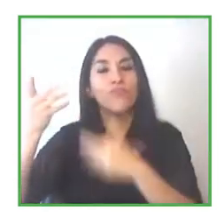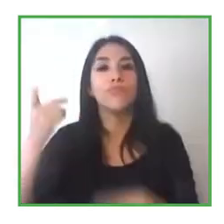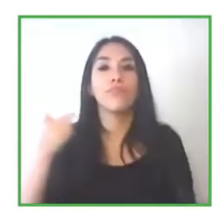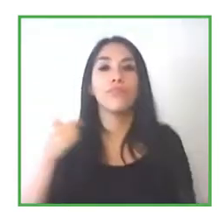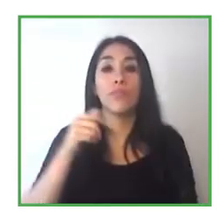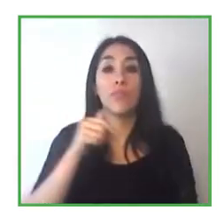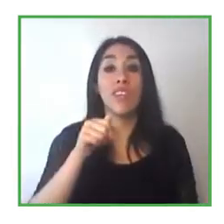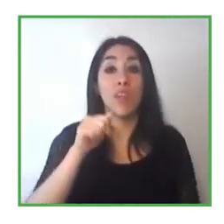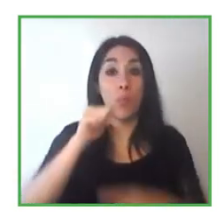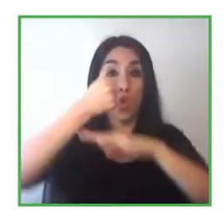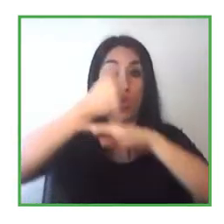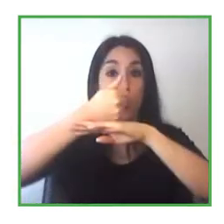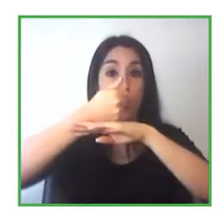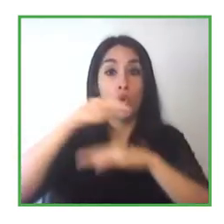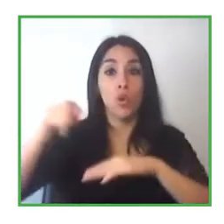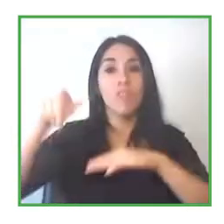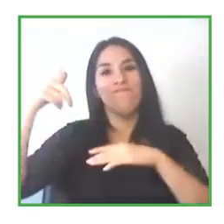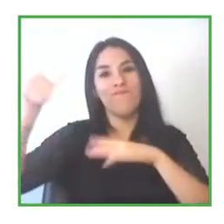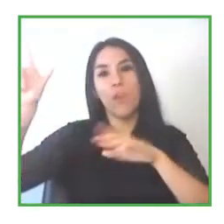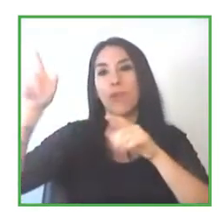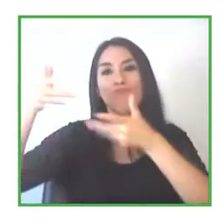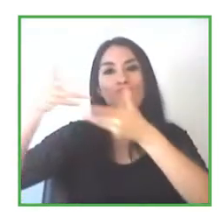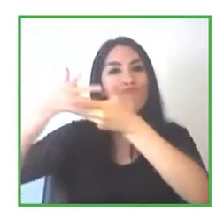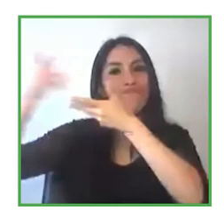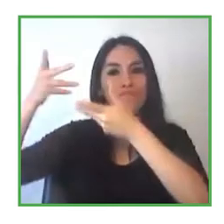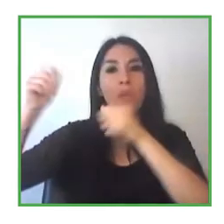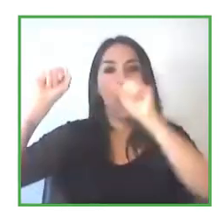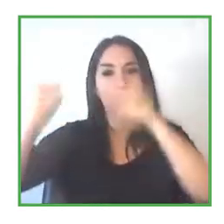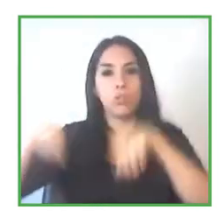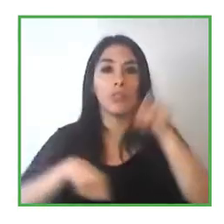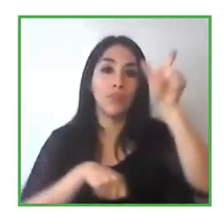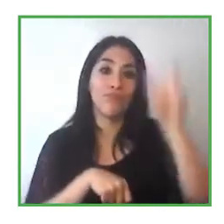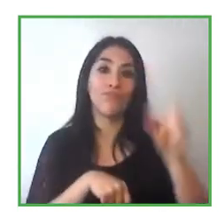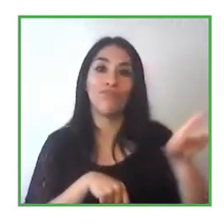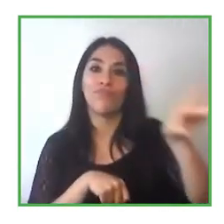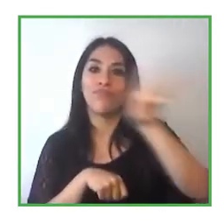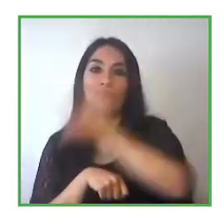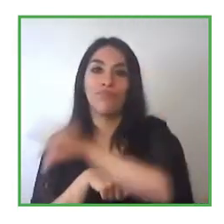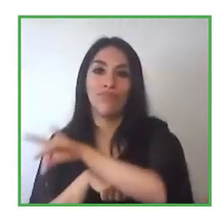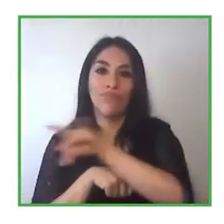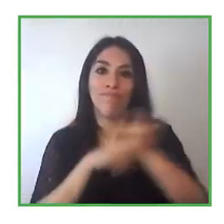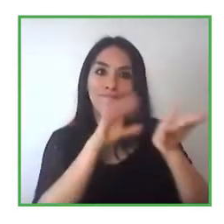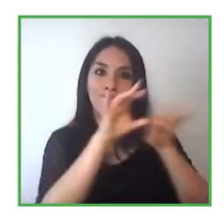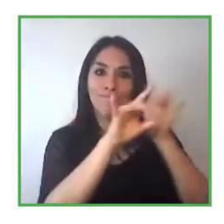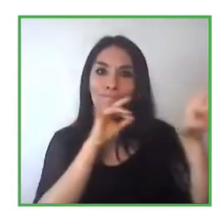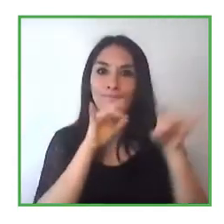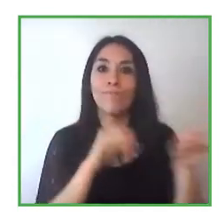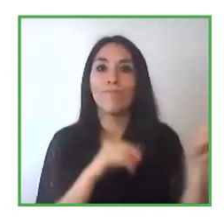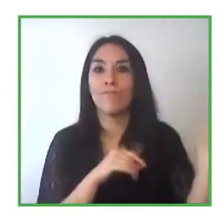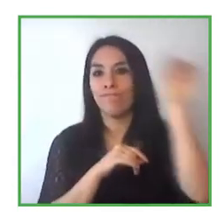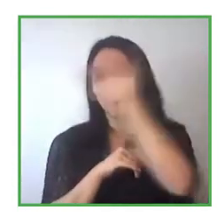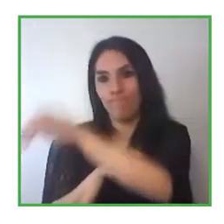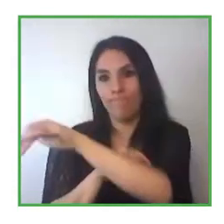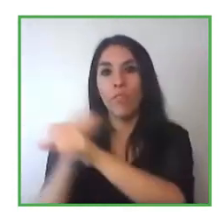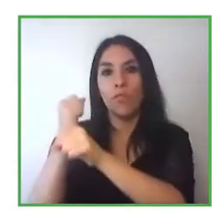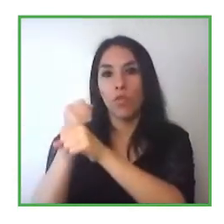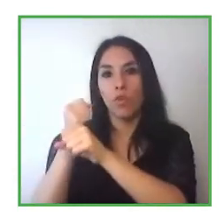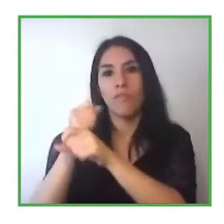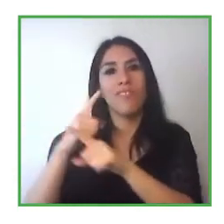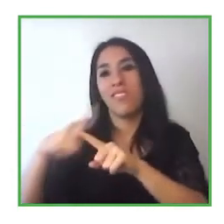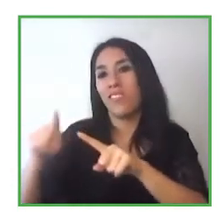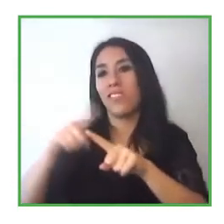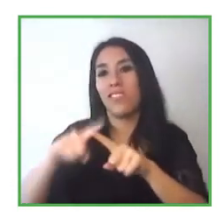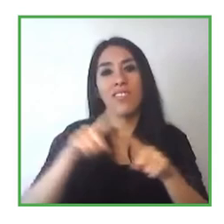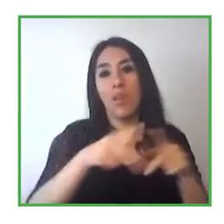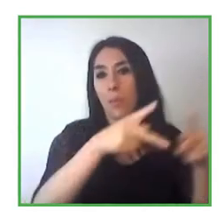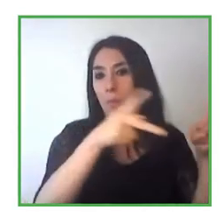companies so that in the different centers that we can have in the different provinces through this agreement we